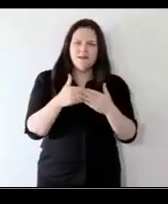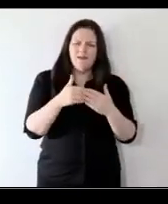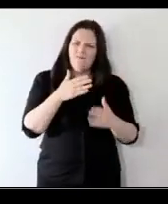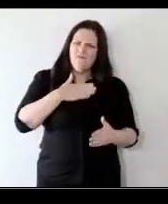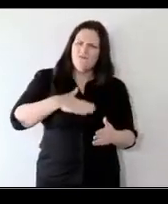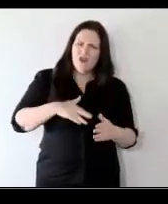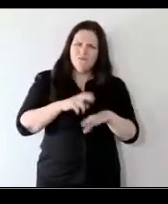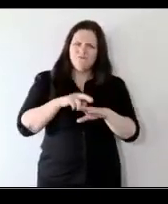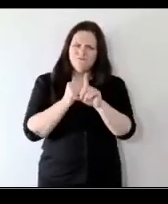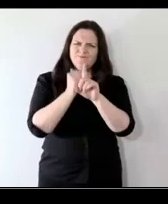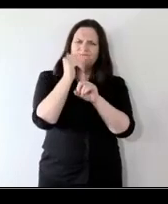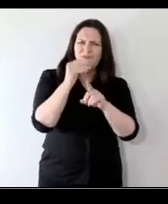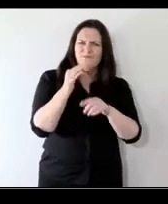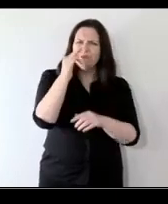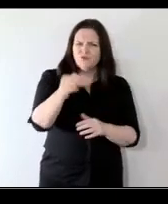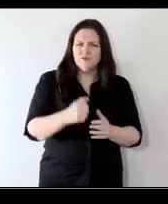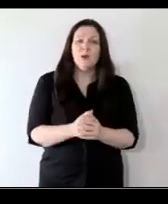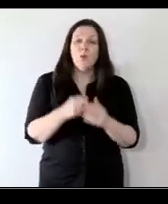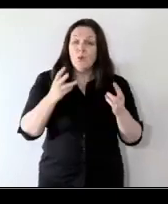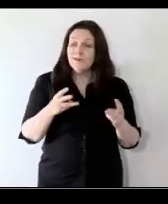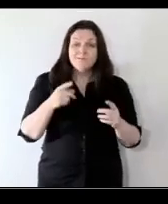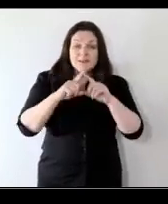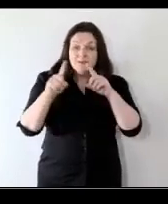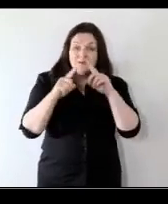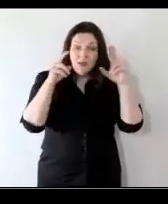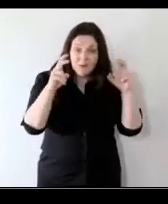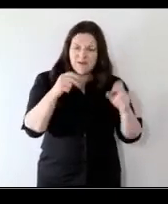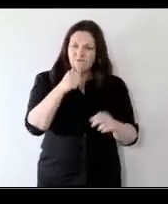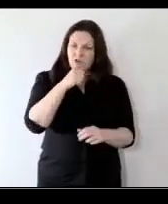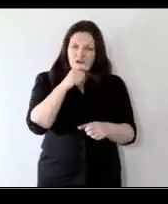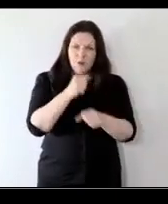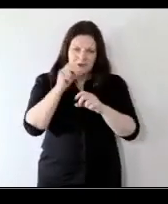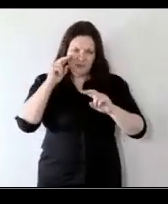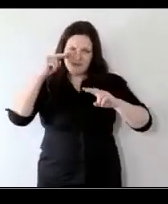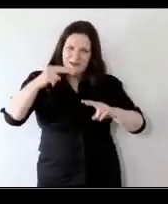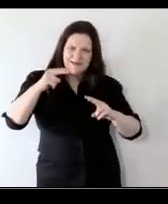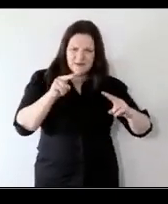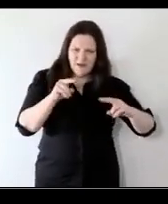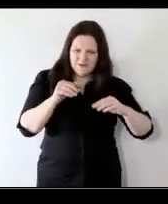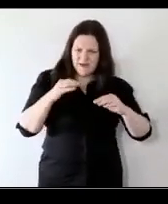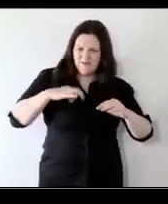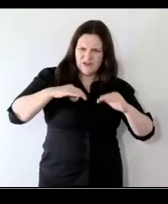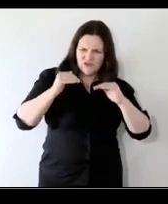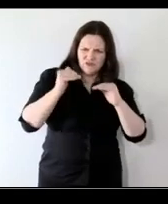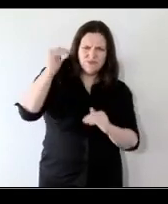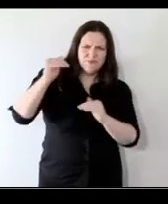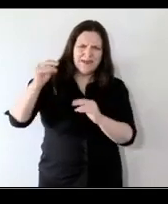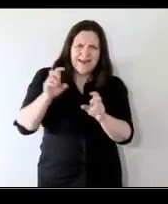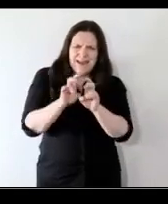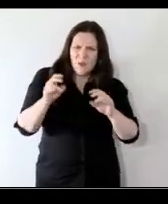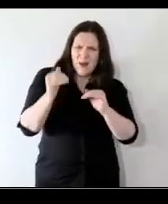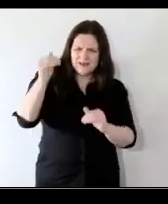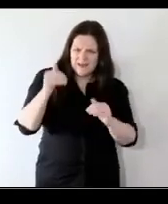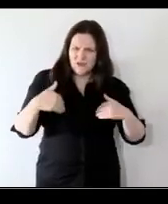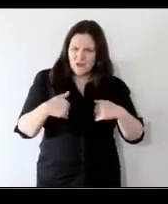weeks we're going to explore a range of topics, starting first today with perspectives on disadvantage, how inequality concerns